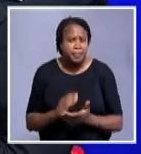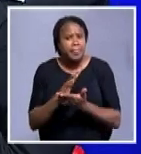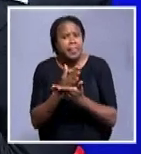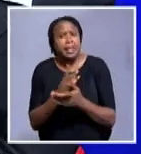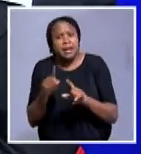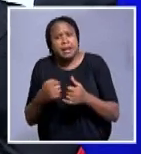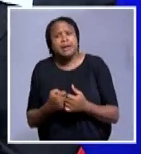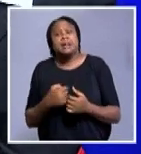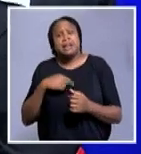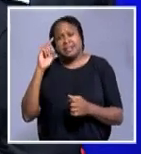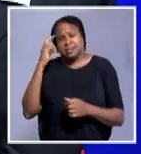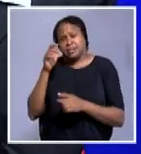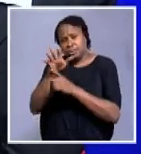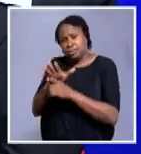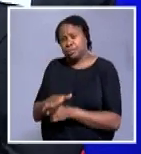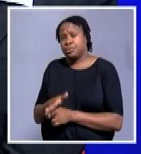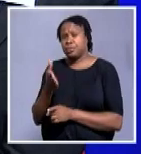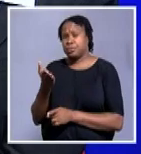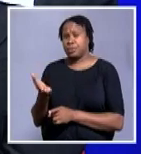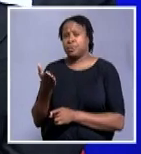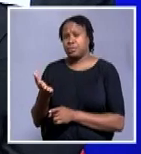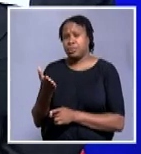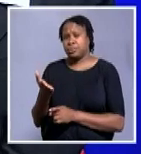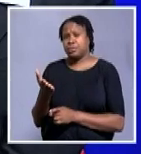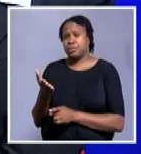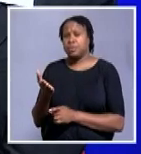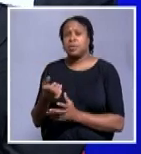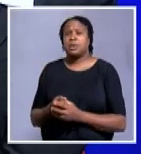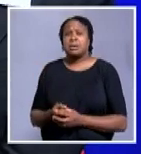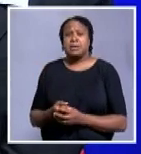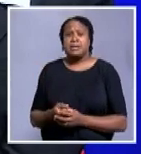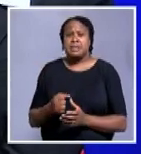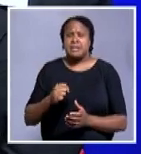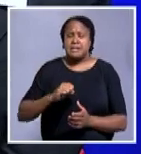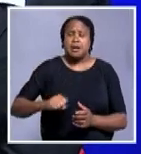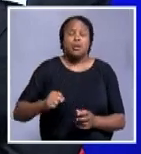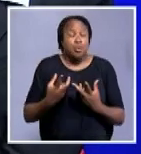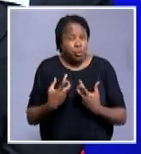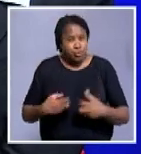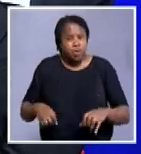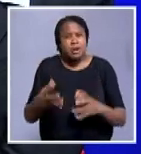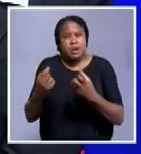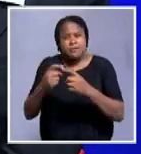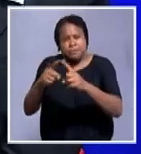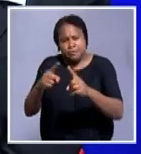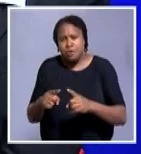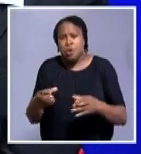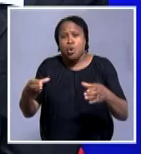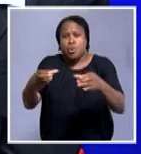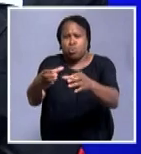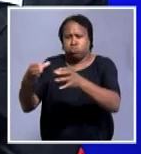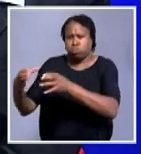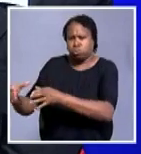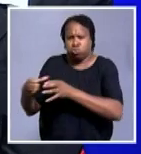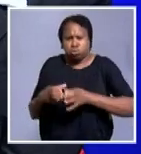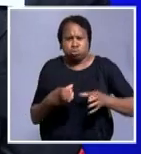think it's on that basis that the land conference working groups have been divided as well, is for us as